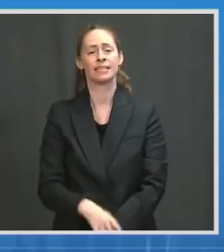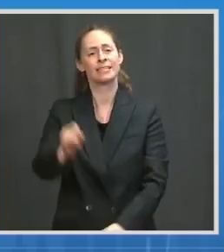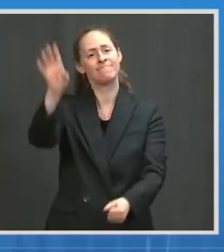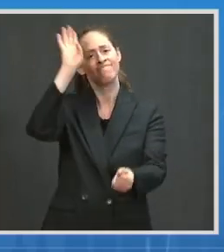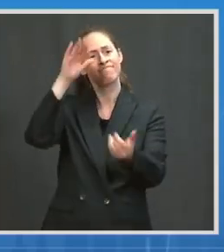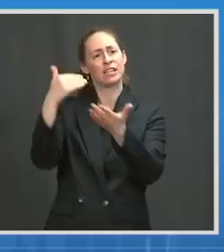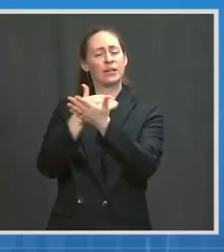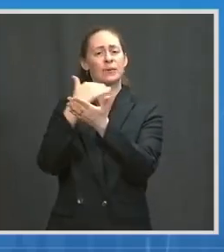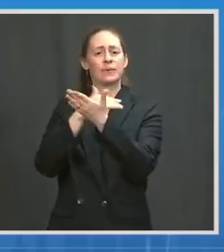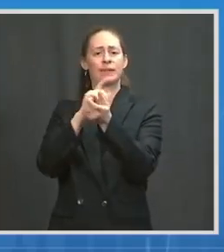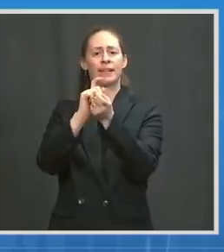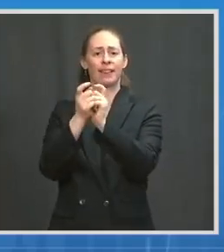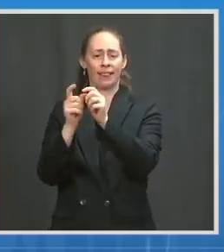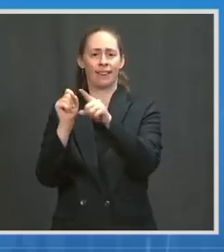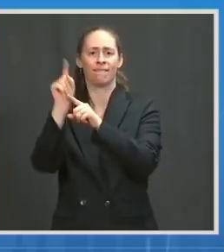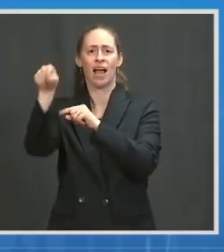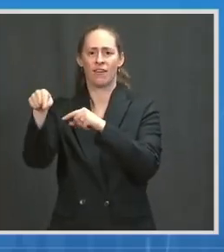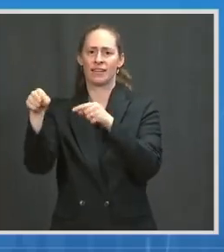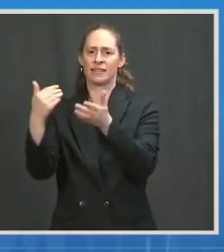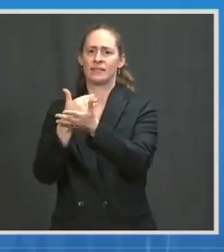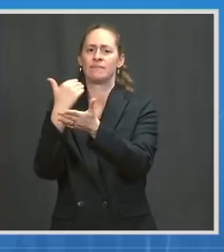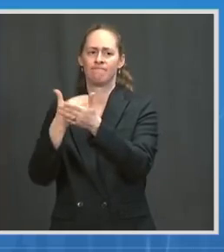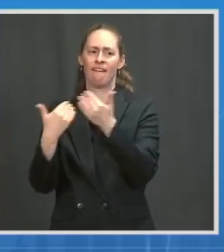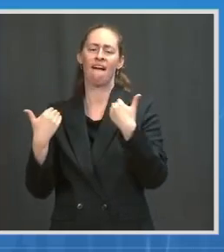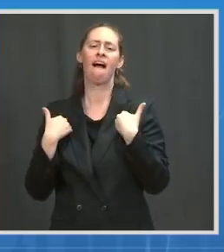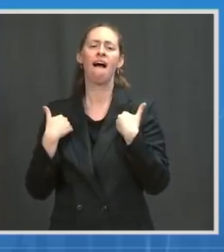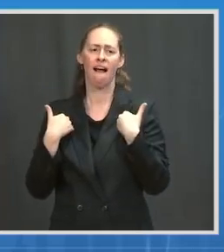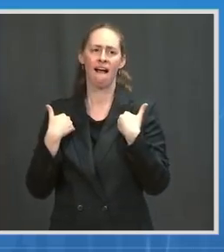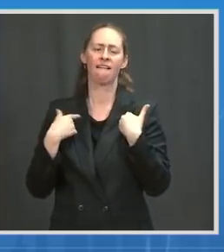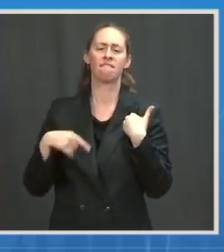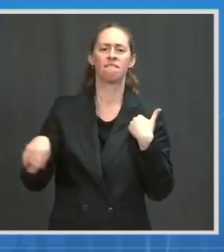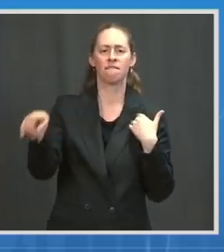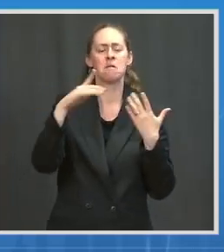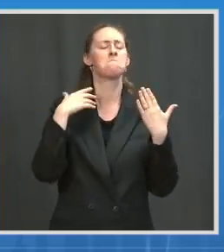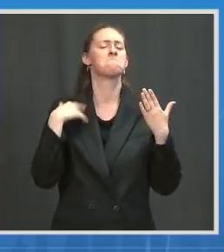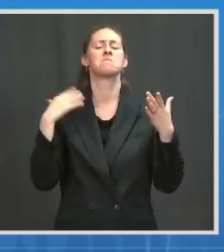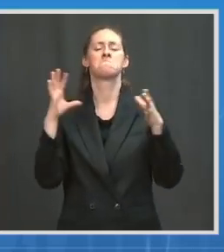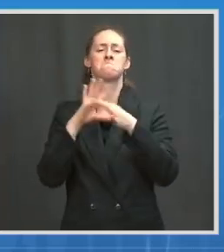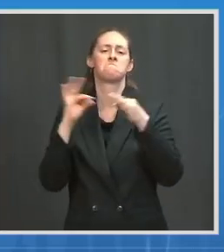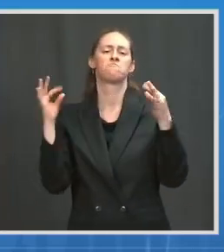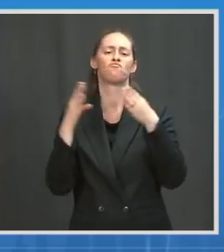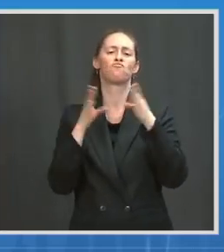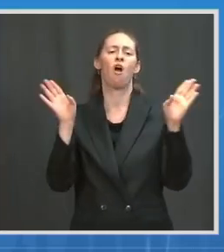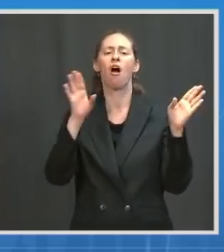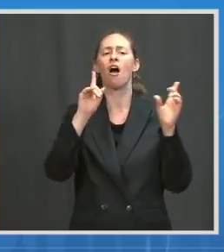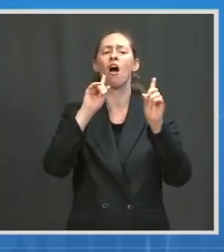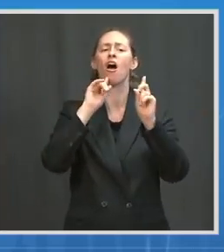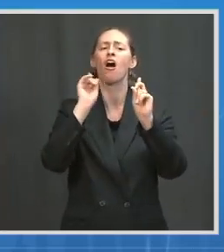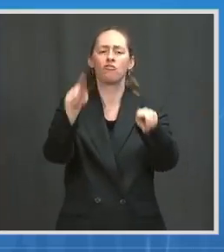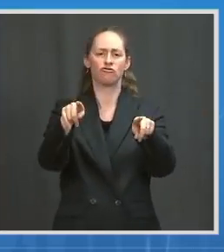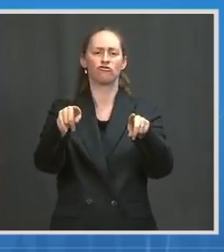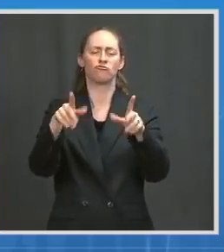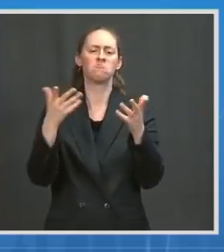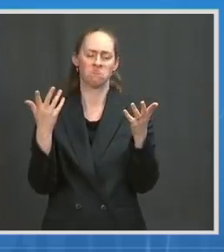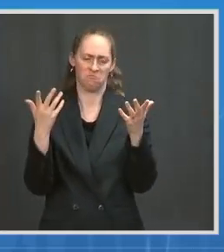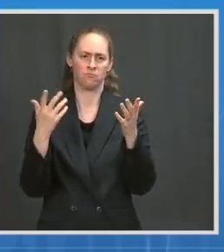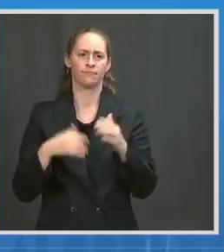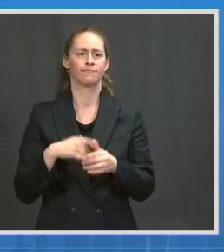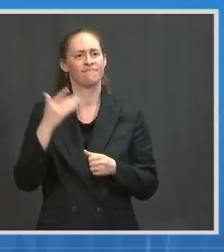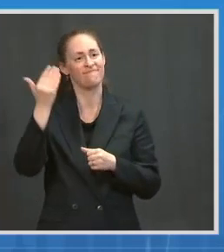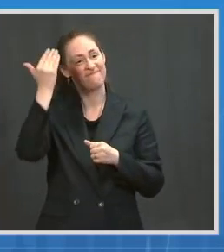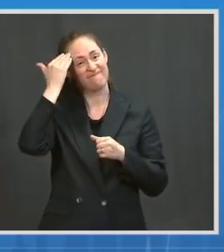an answer to your broader question. So, there's a variant that we're all familiar with now. It's dominant in our own country,